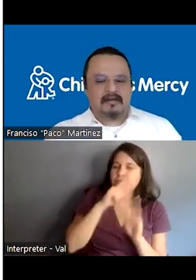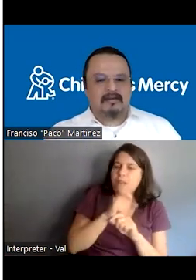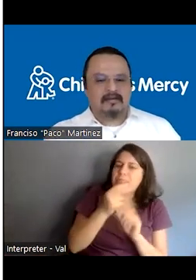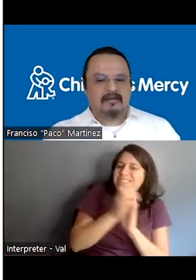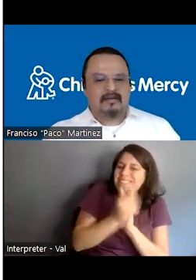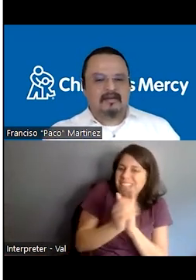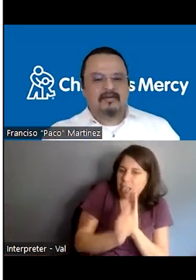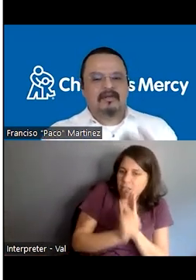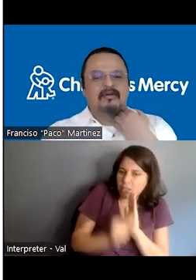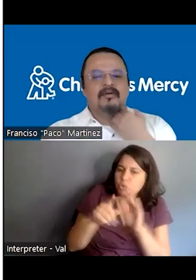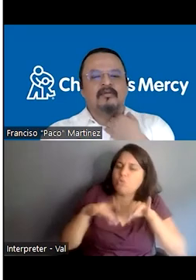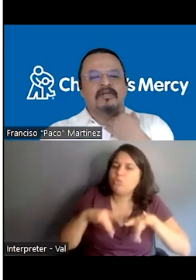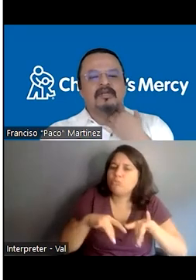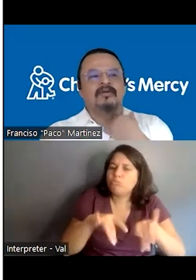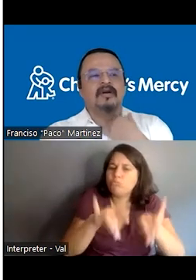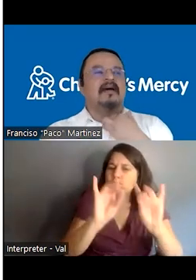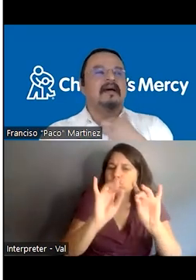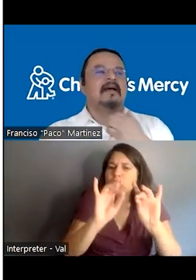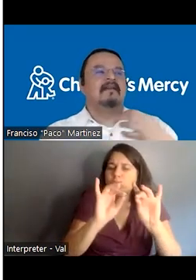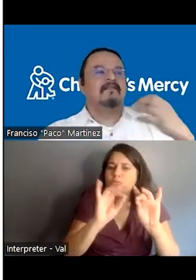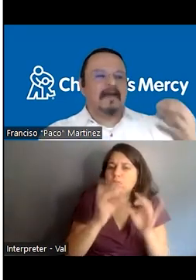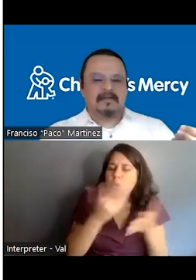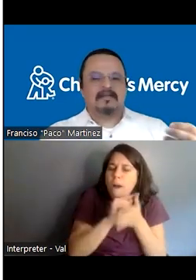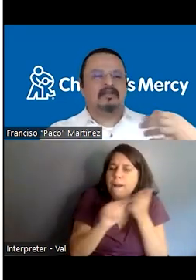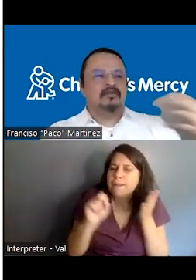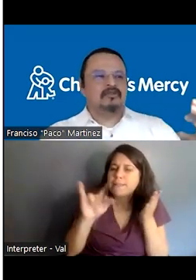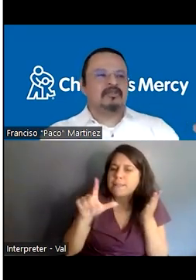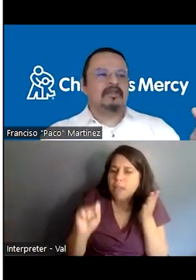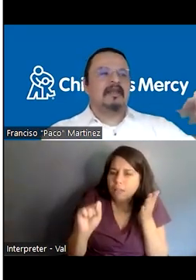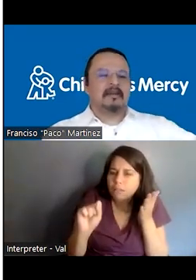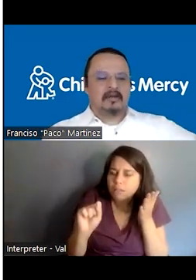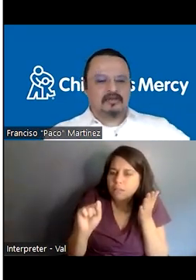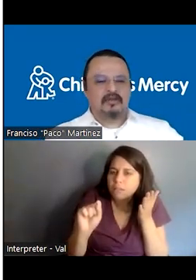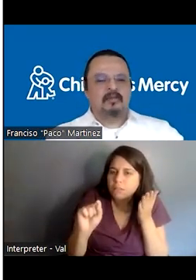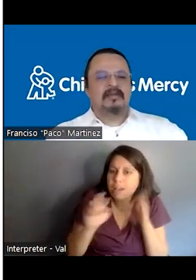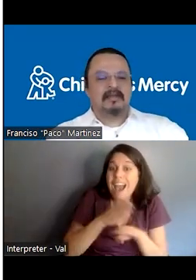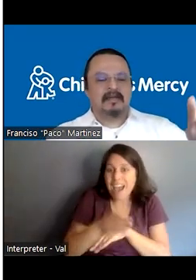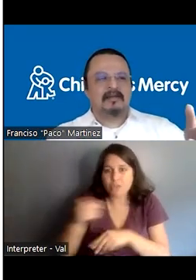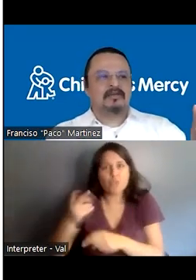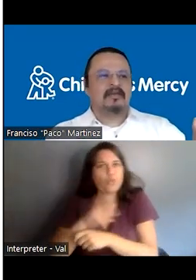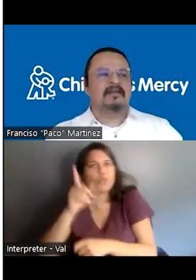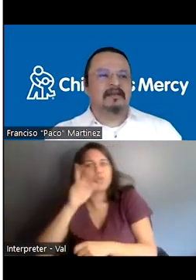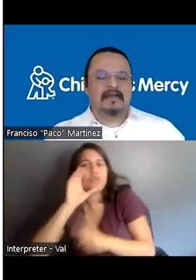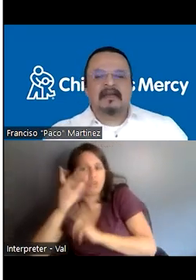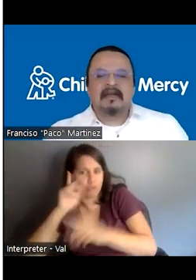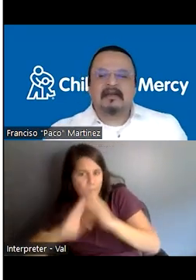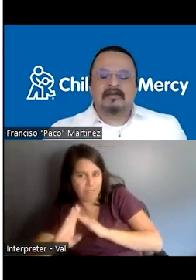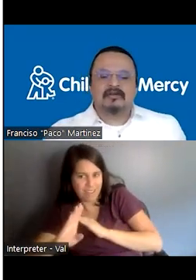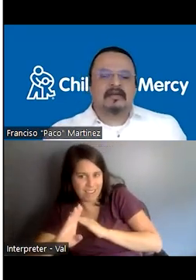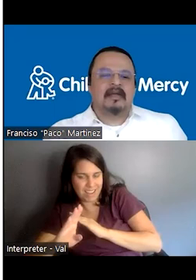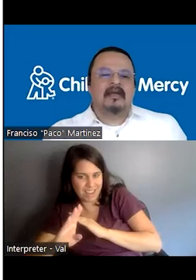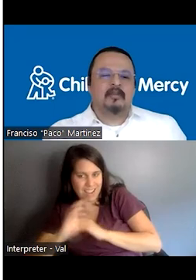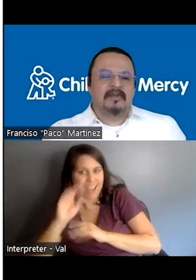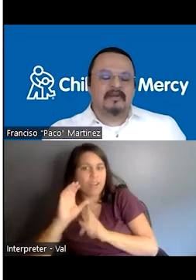acquire. When you, when you, uh, finally use cultural humility and cultural, uh,